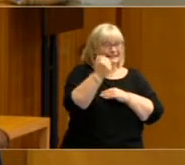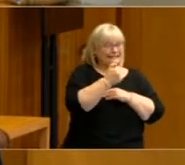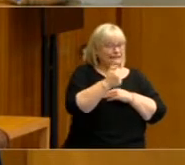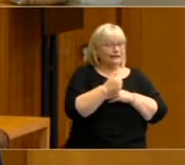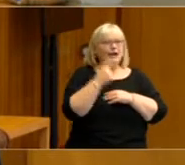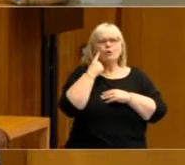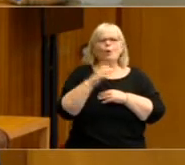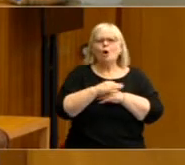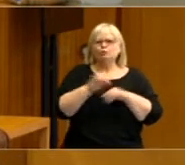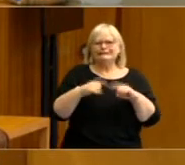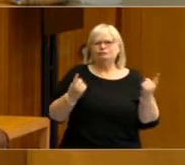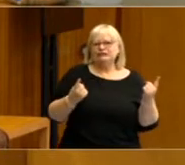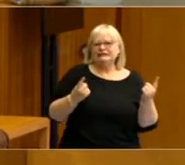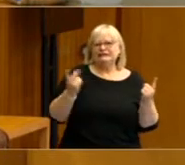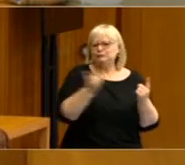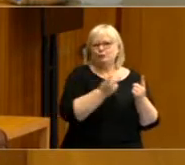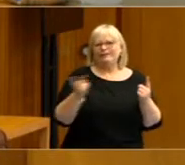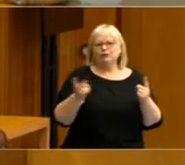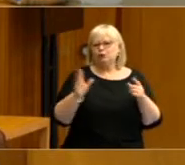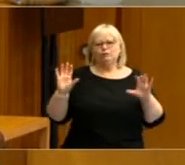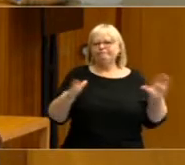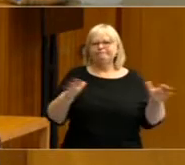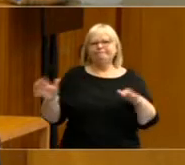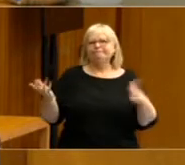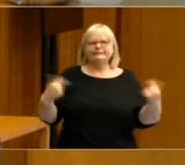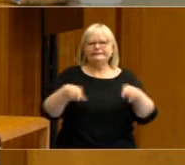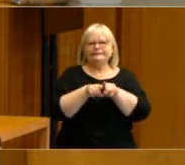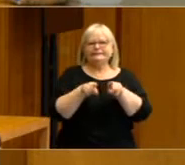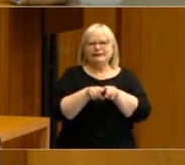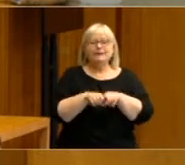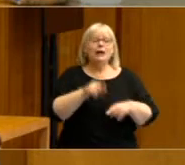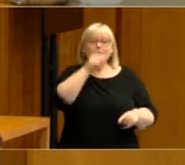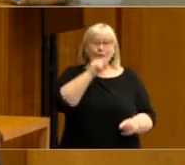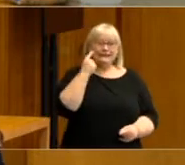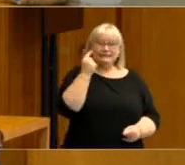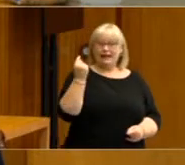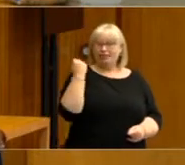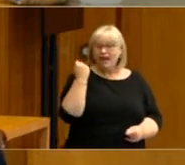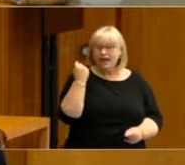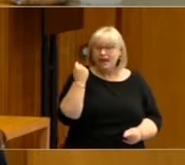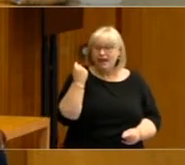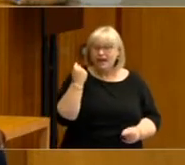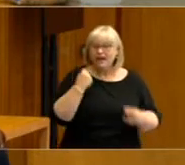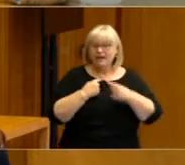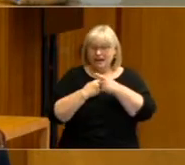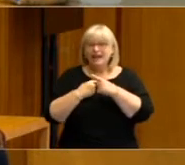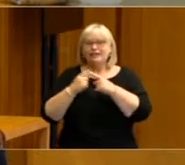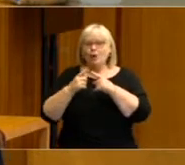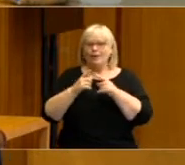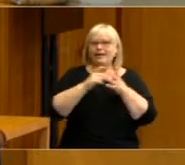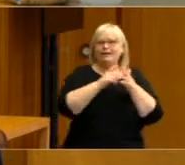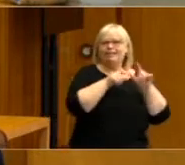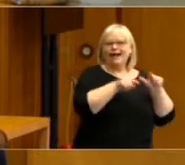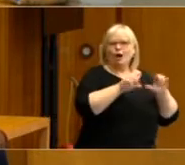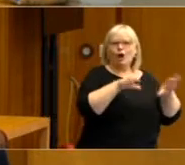difference between the two major parties and we can see there that the coalition advantage